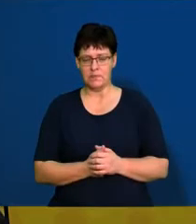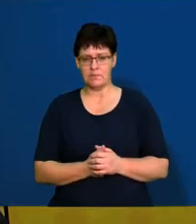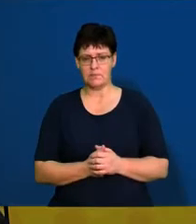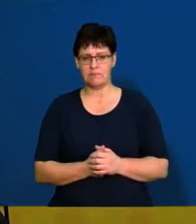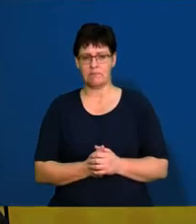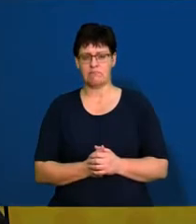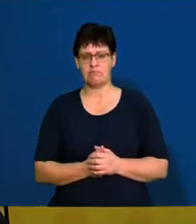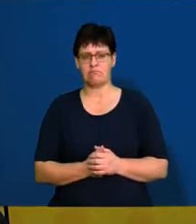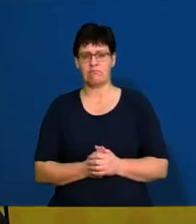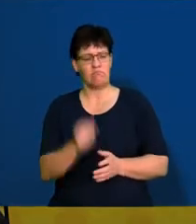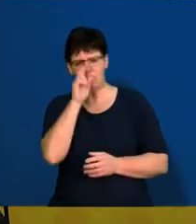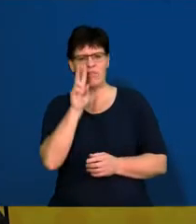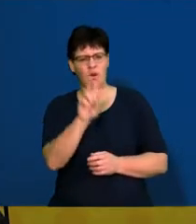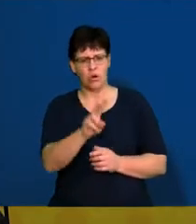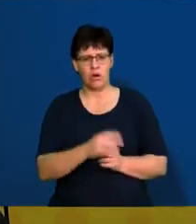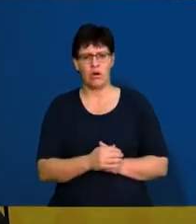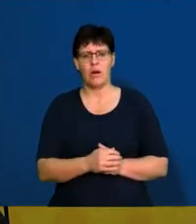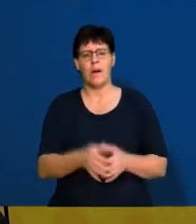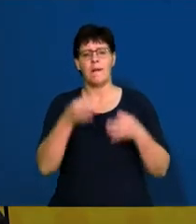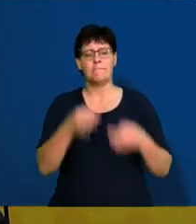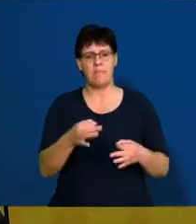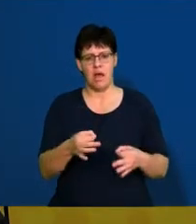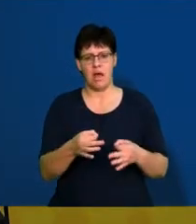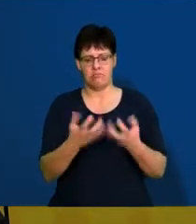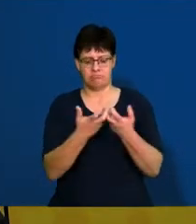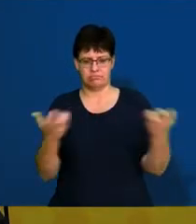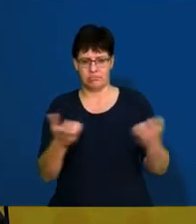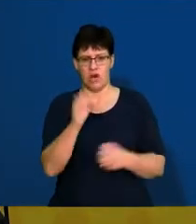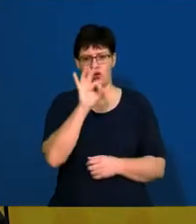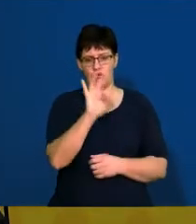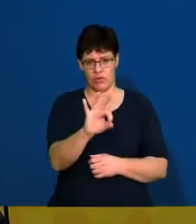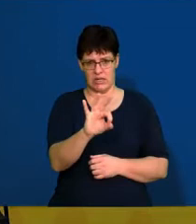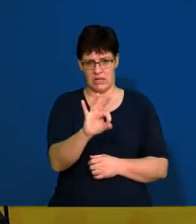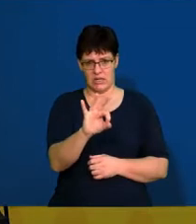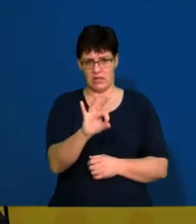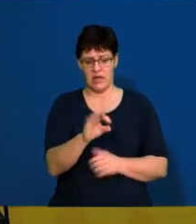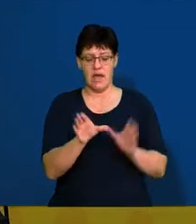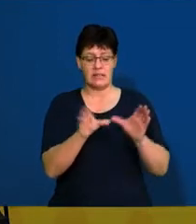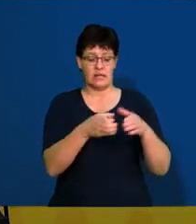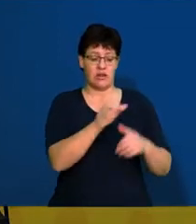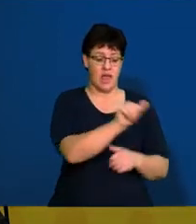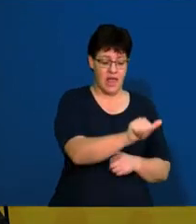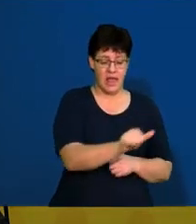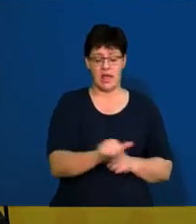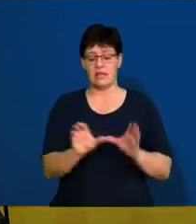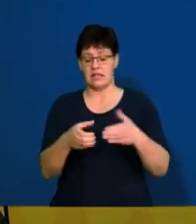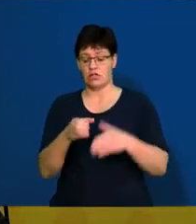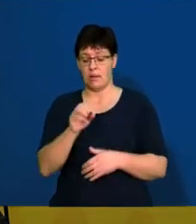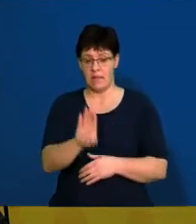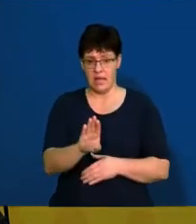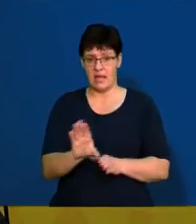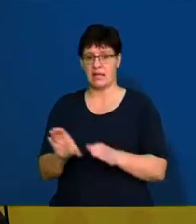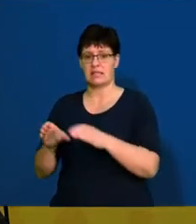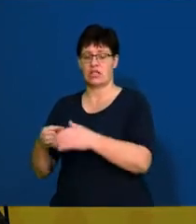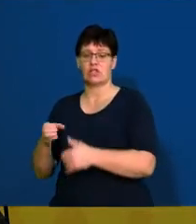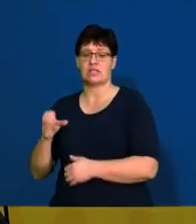So, if we look for your paper, it's going to be split into three sections. You're going to have section A, section B, and section C.